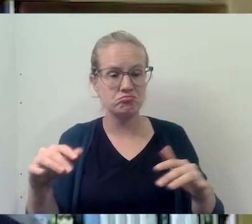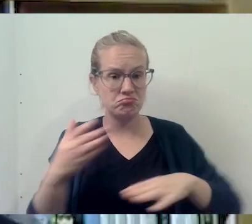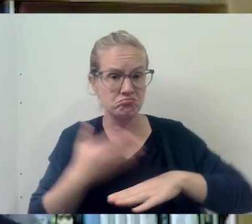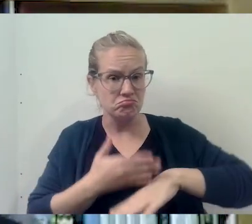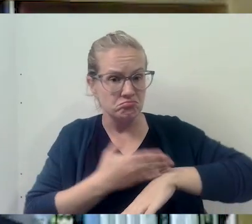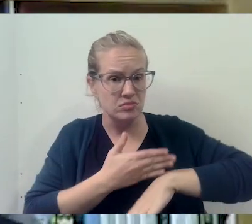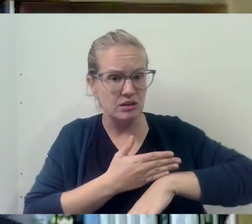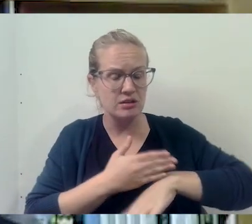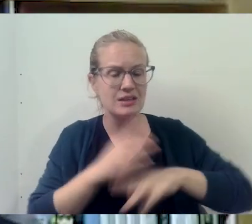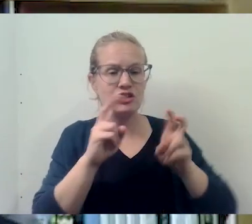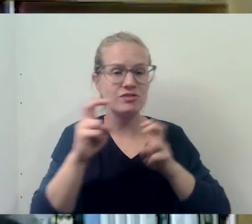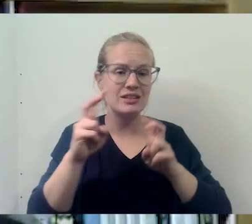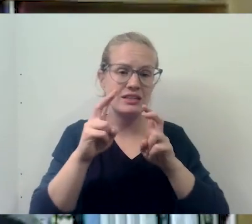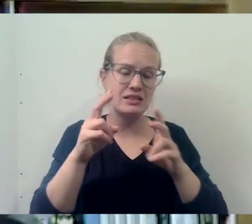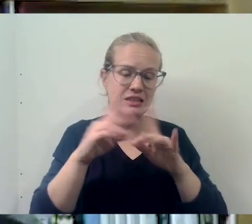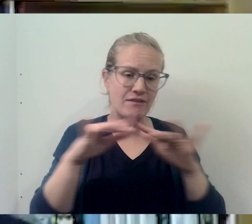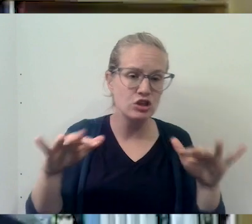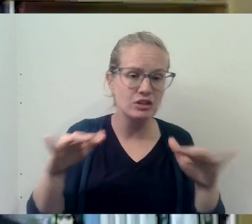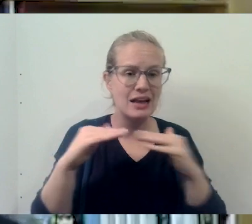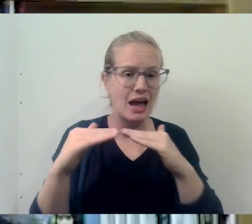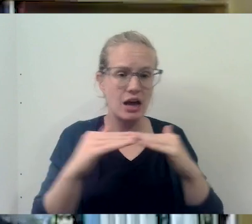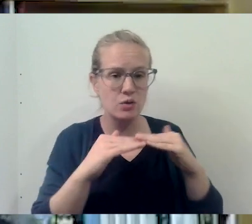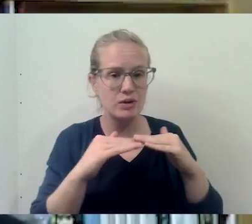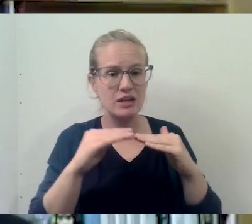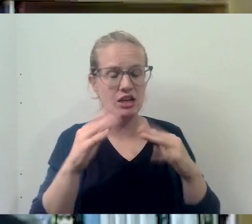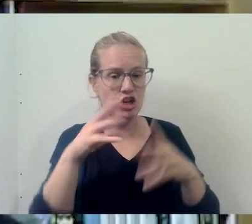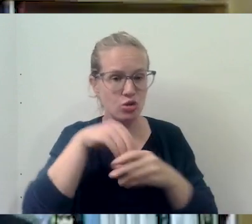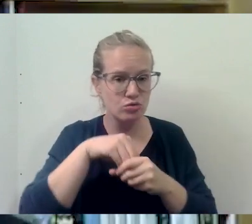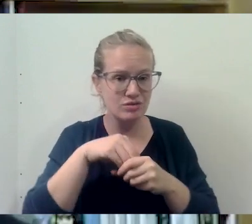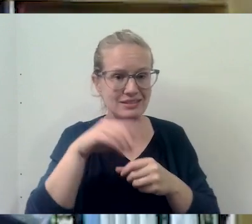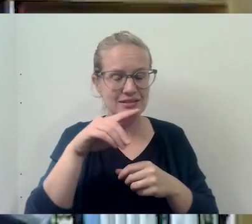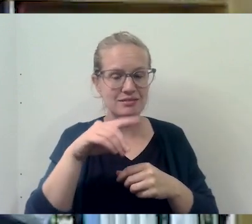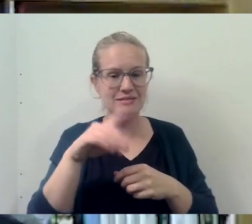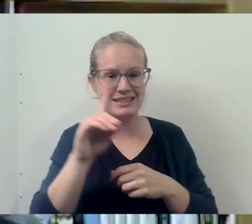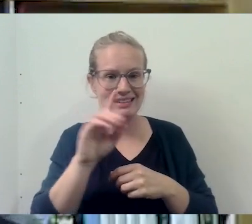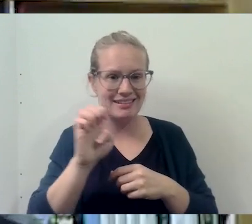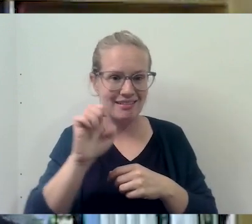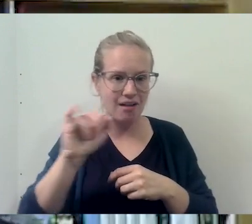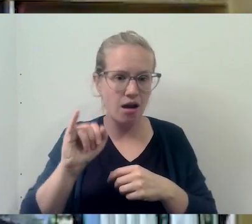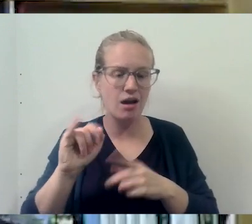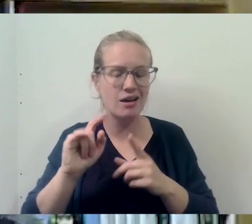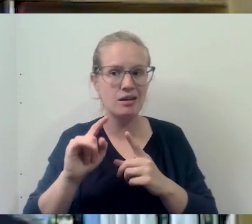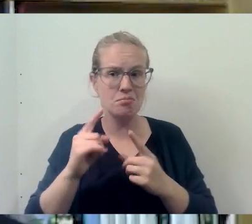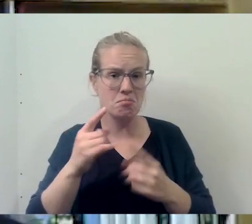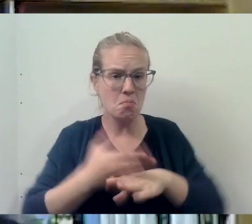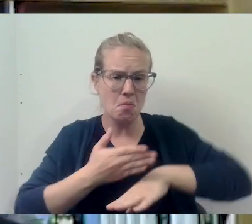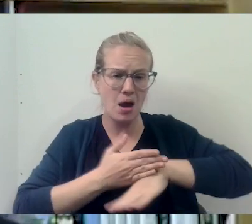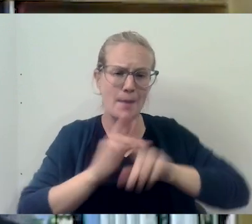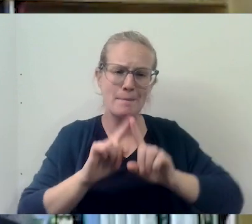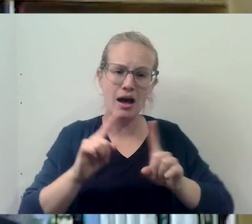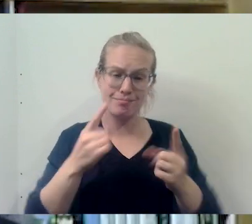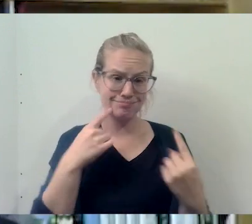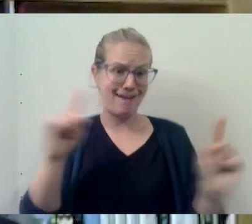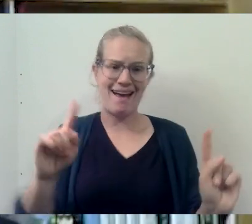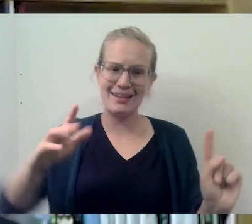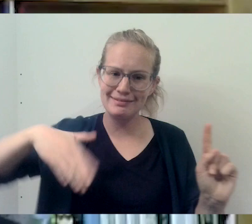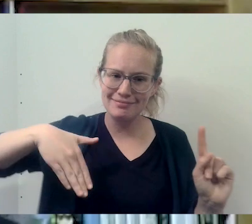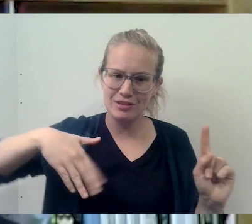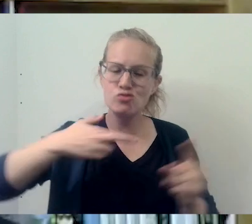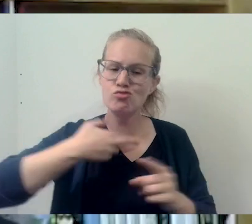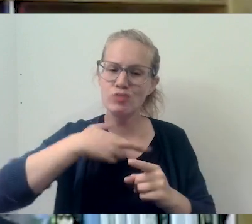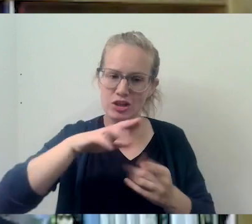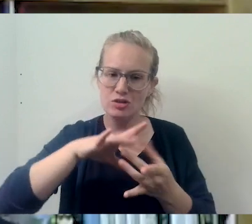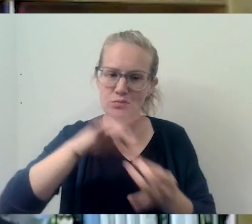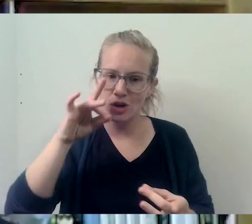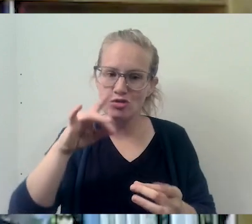issues of diversity, equity, inclusion, and so forth. We're certainly getting better, but we're not quite there. And religion and spirituality can